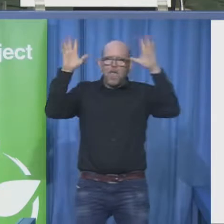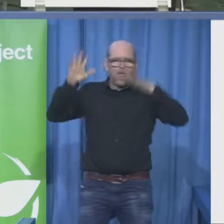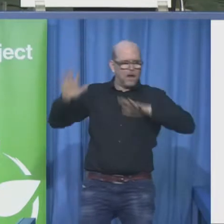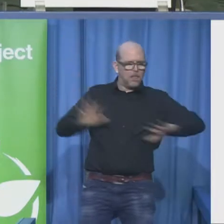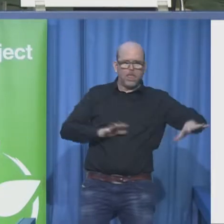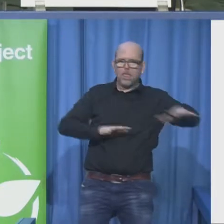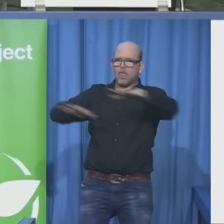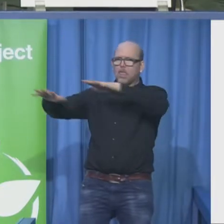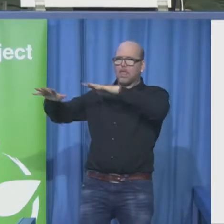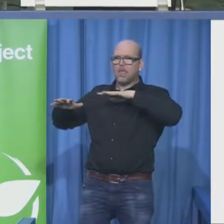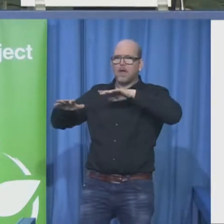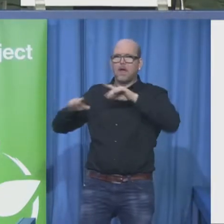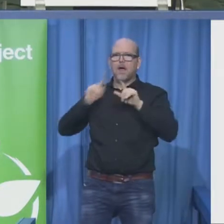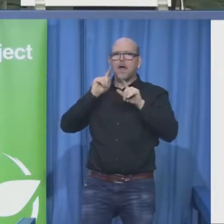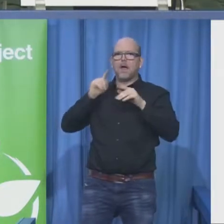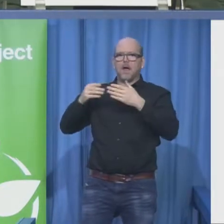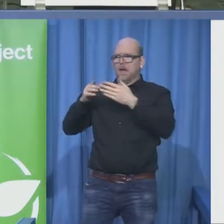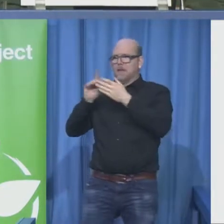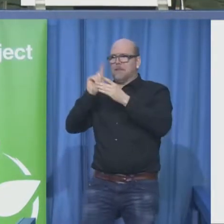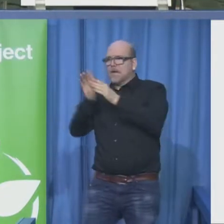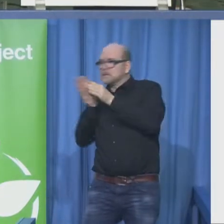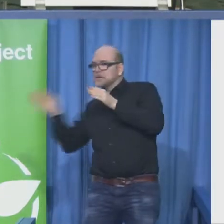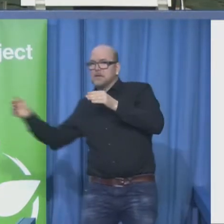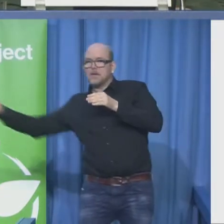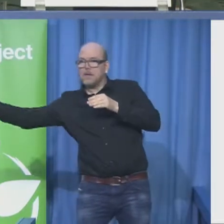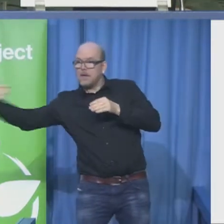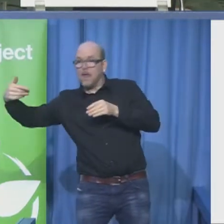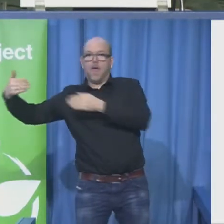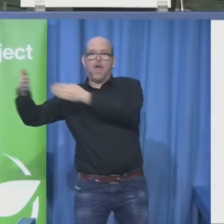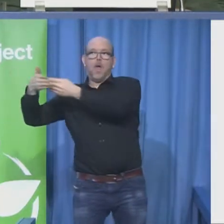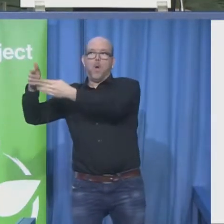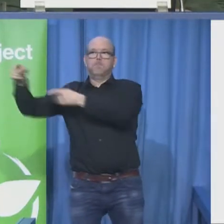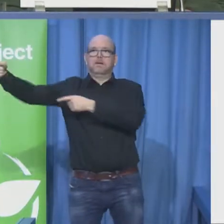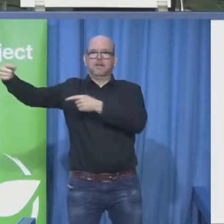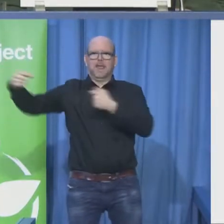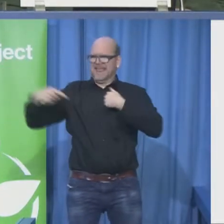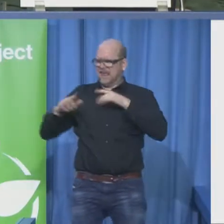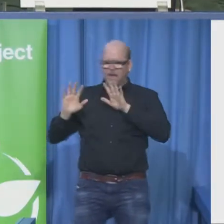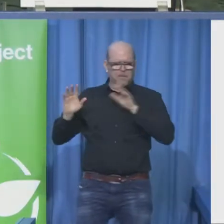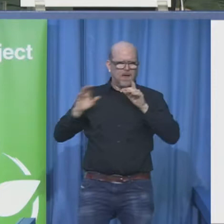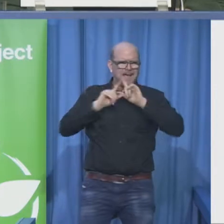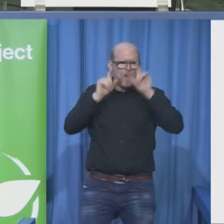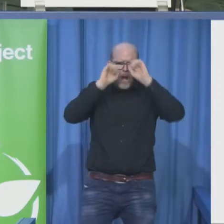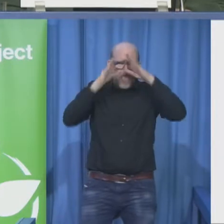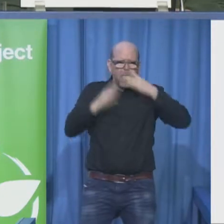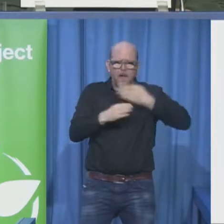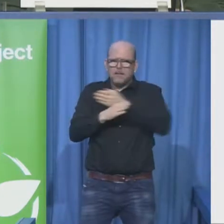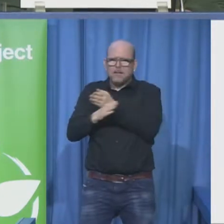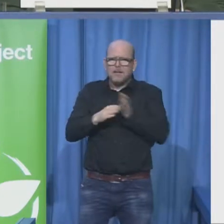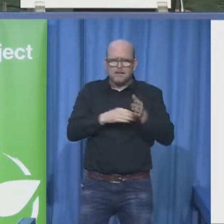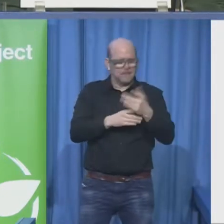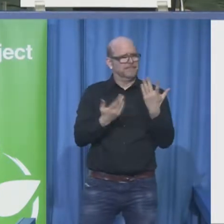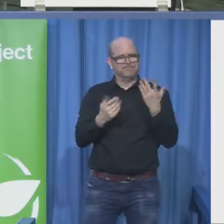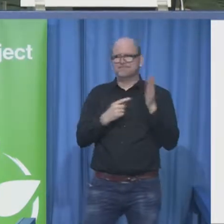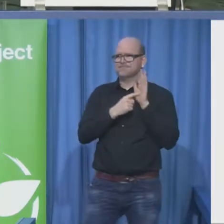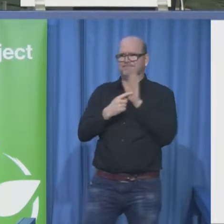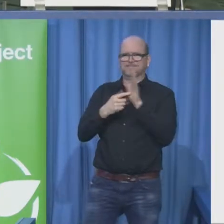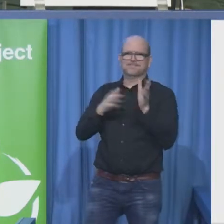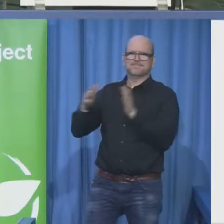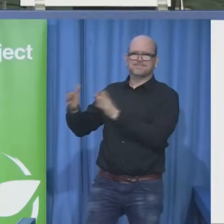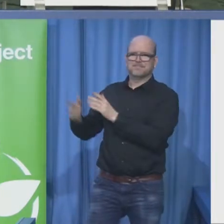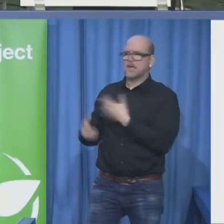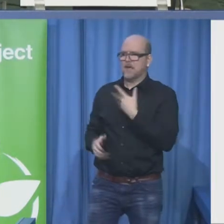using a cash machine hasn't always been the easiest thing to do okay so there was a bump on the number five but apart from that you just had to